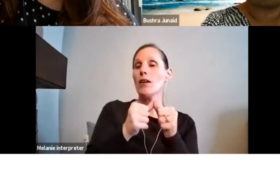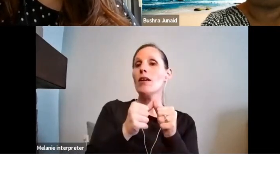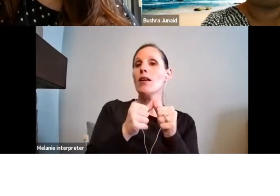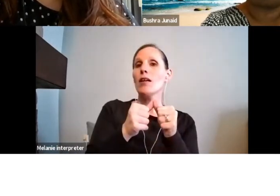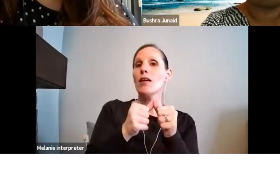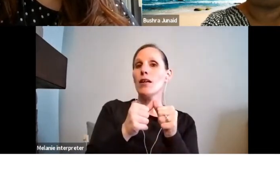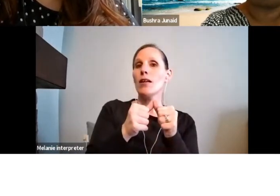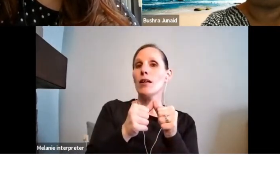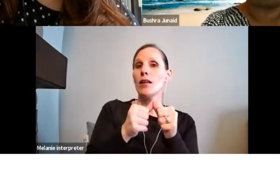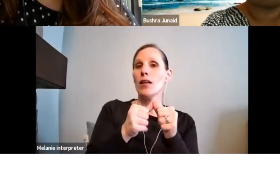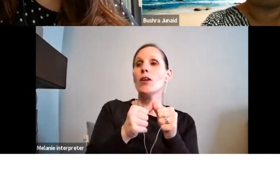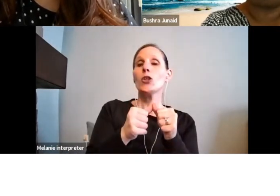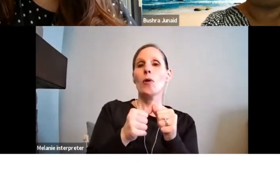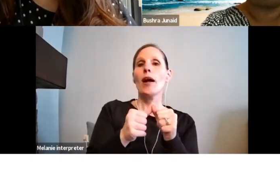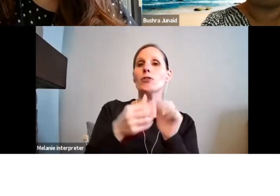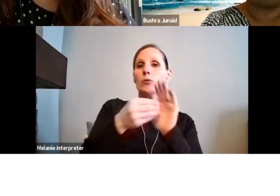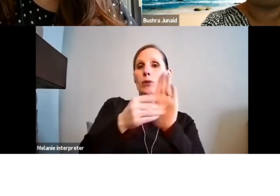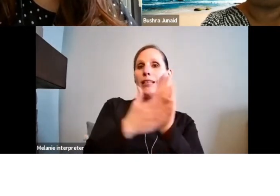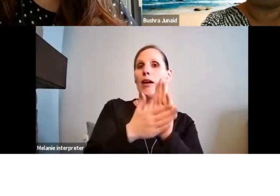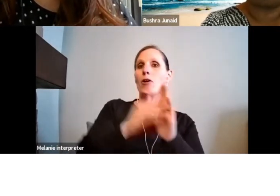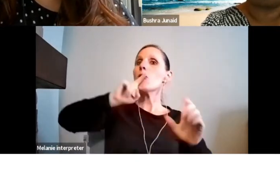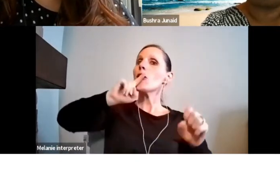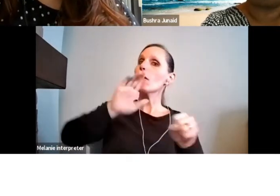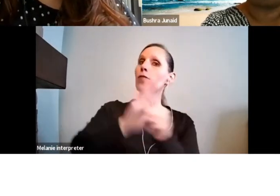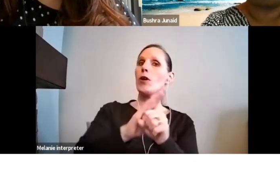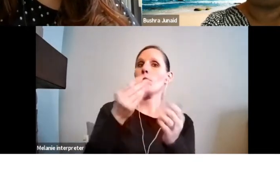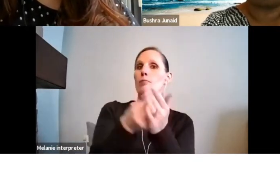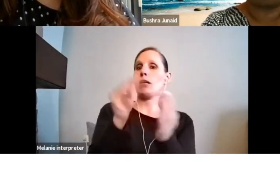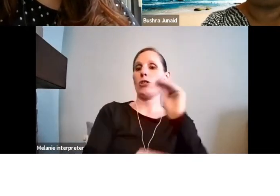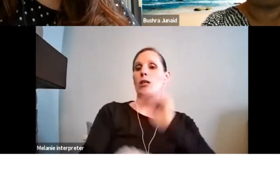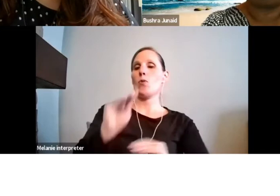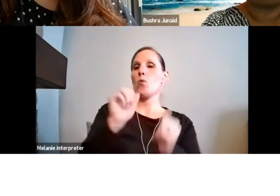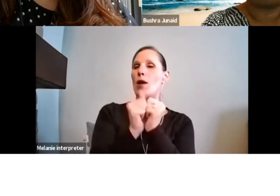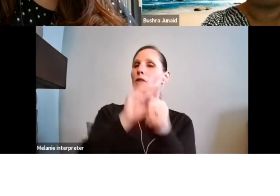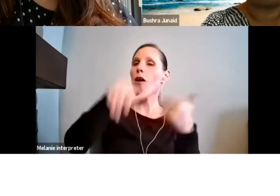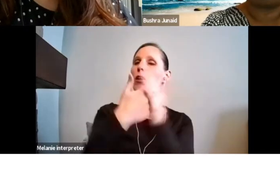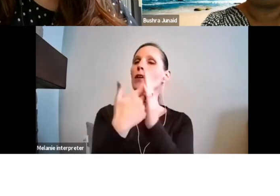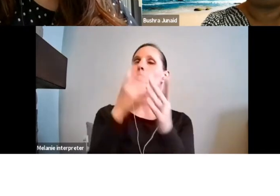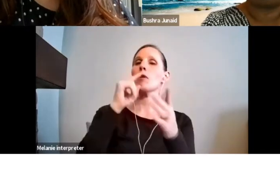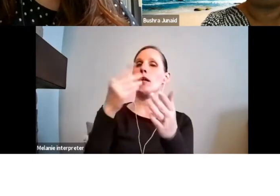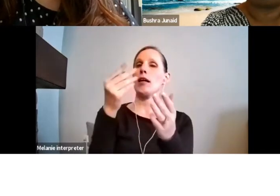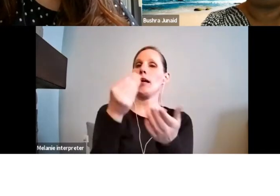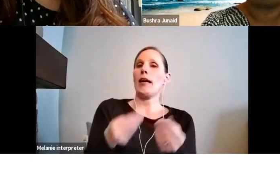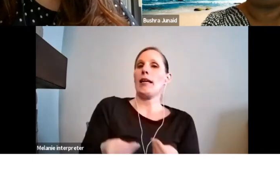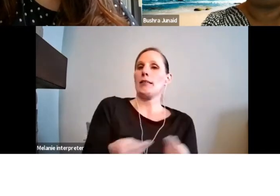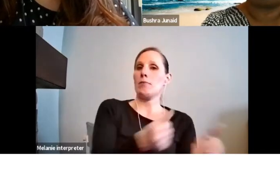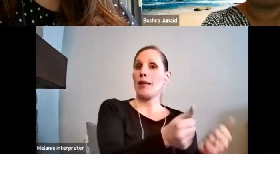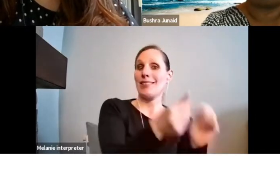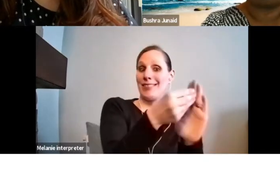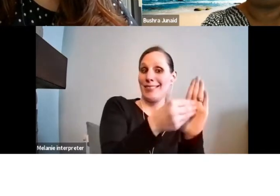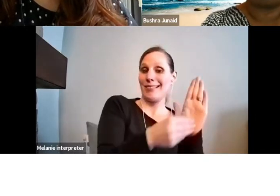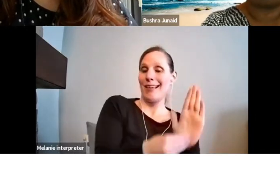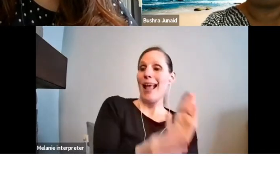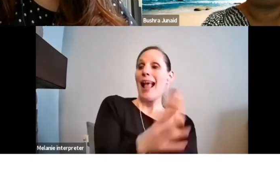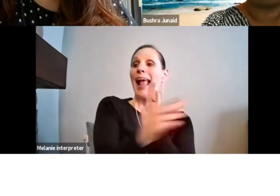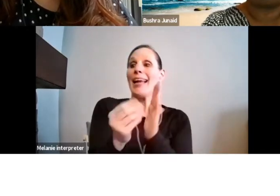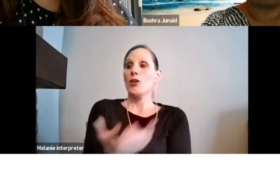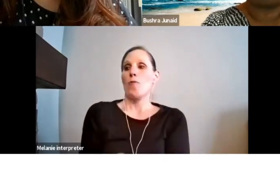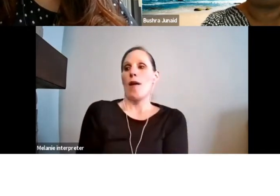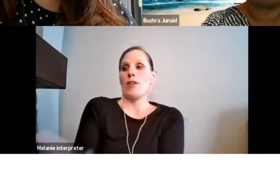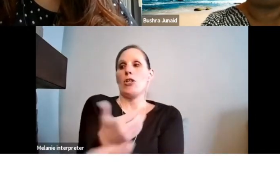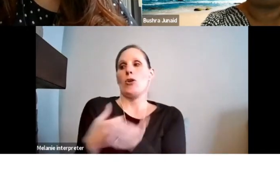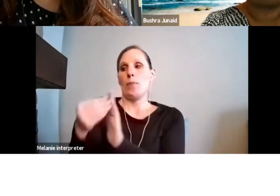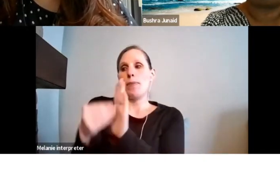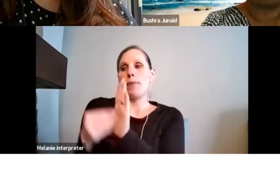budget with your actual expenses and also with your revenue to reflect all of your